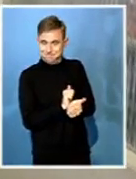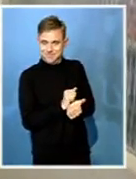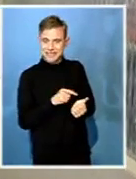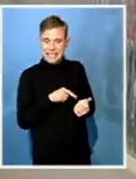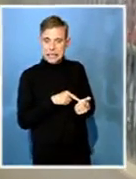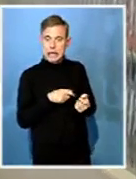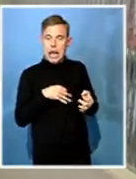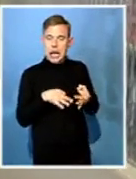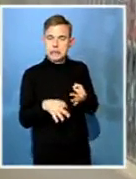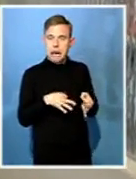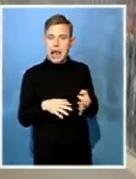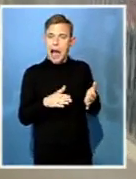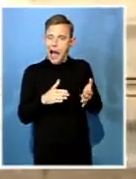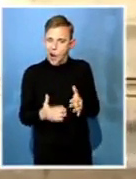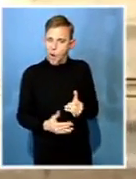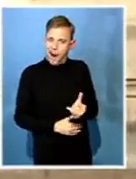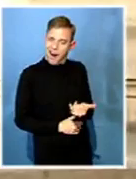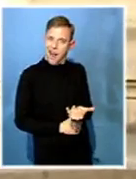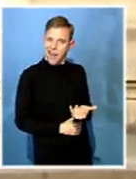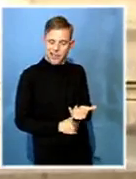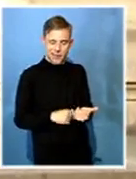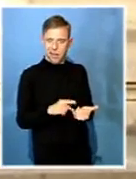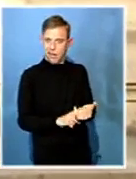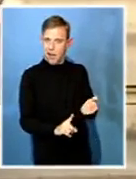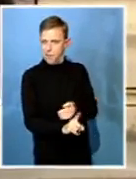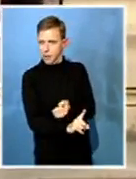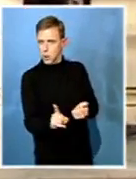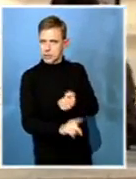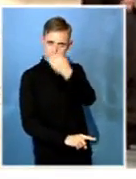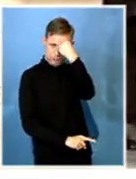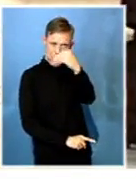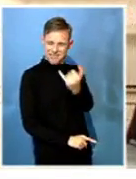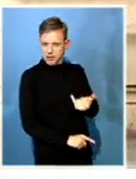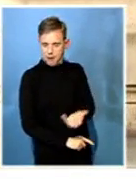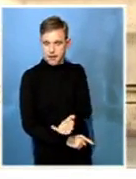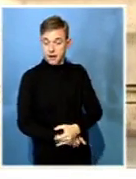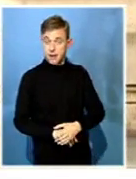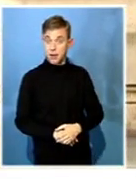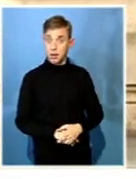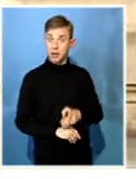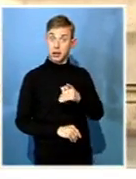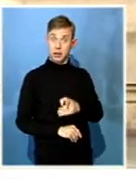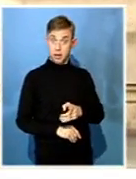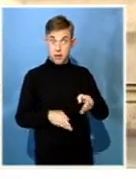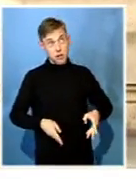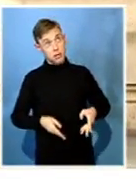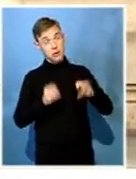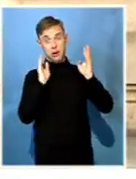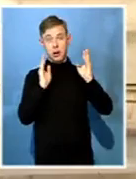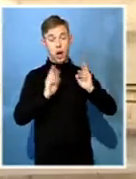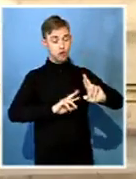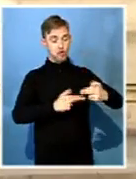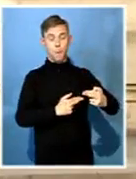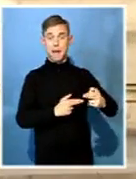after systematic torture. What really happened to Timol in the notorious room 1026 at John Foster